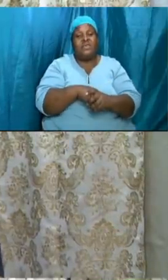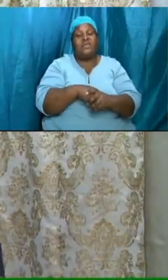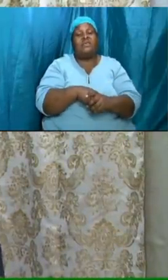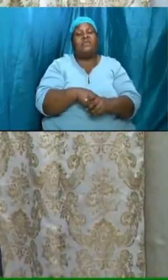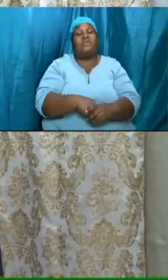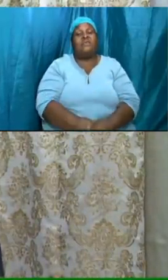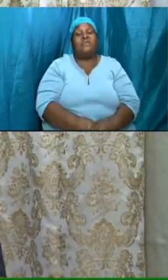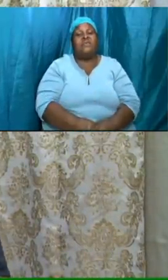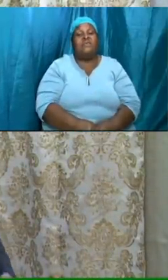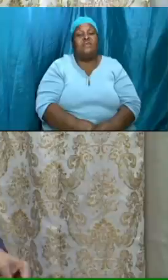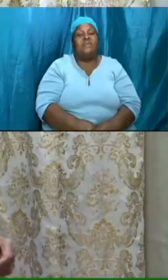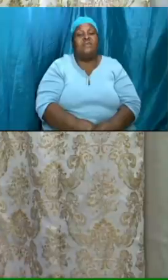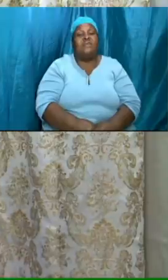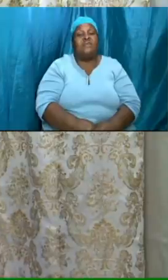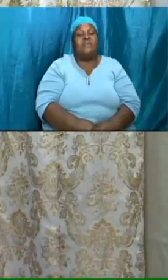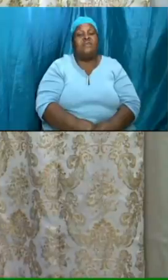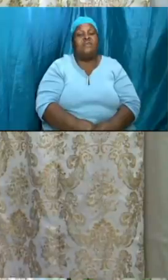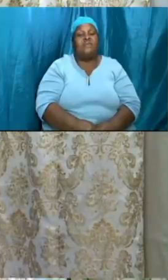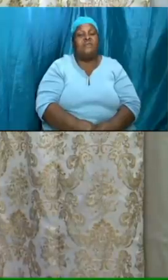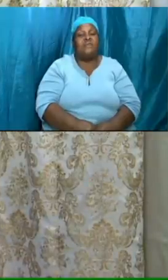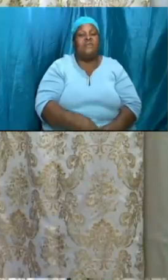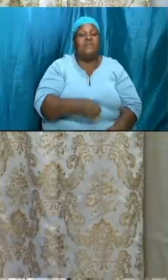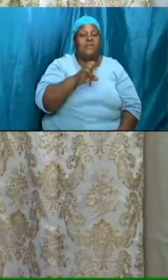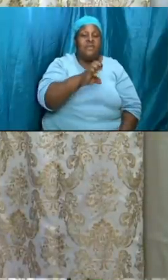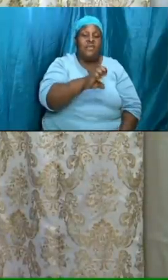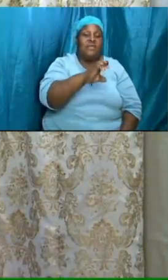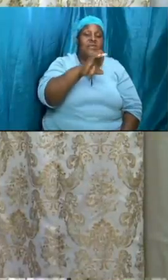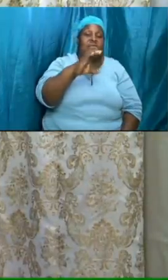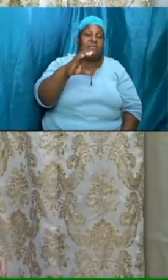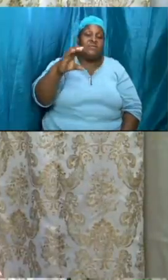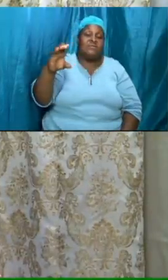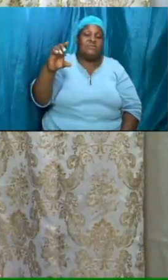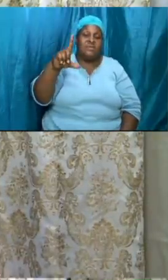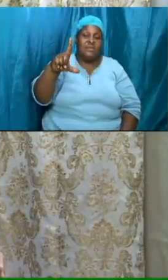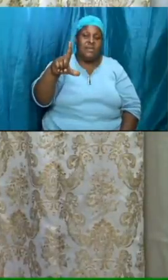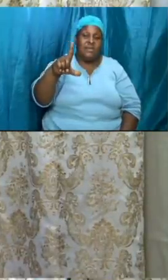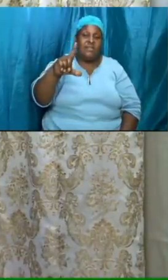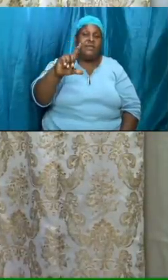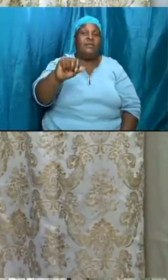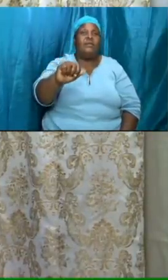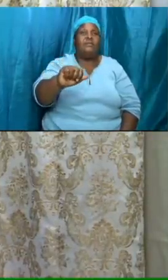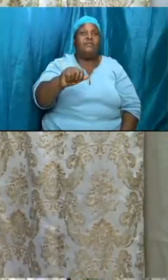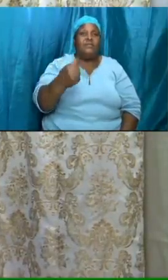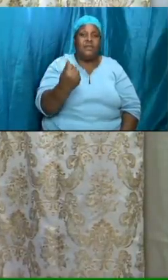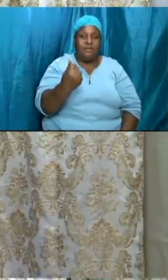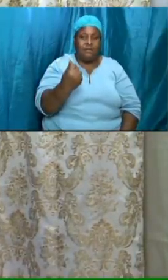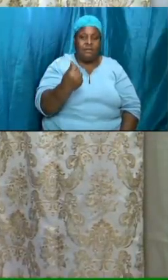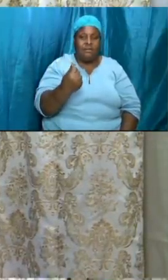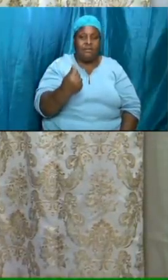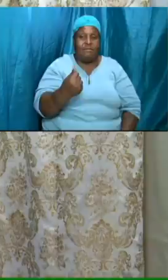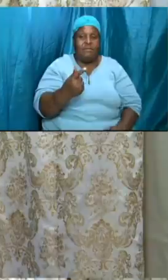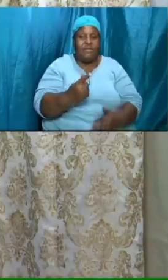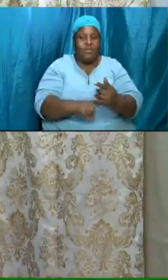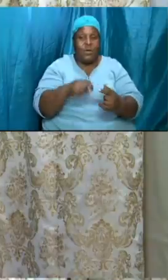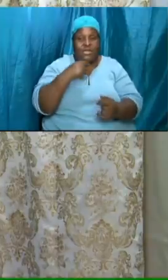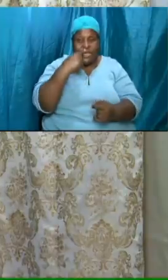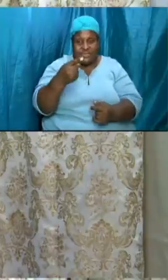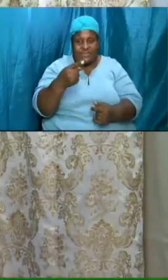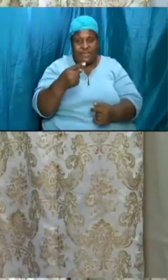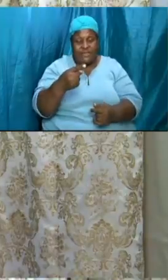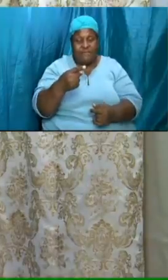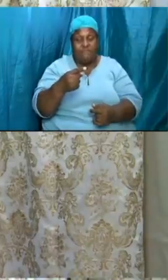ecclesiastes chapter 10 and i'm gearing up what i mentioned a while ago with